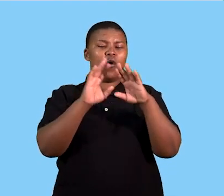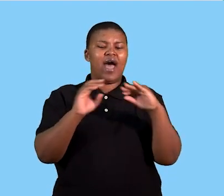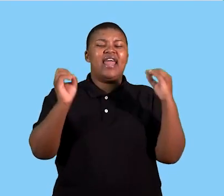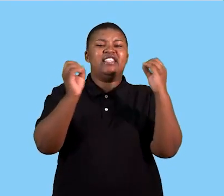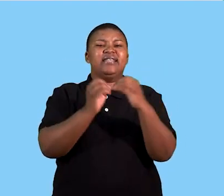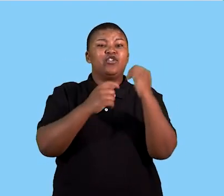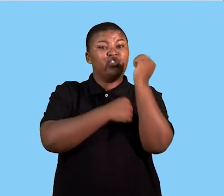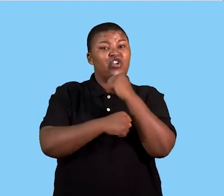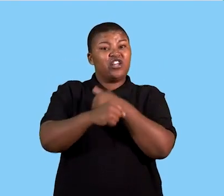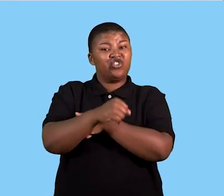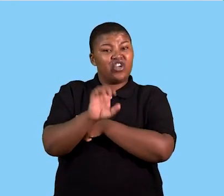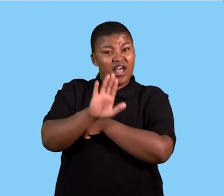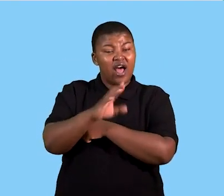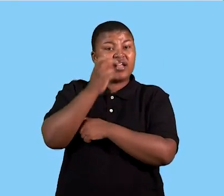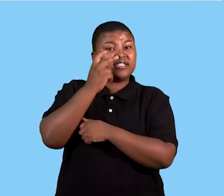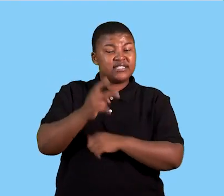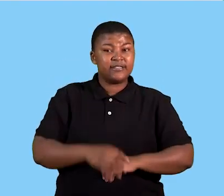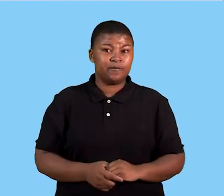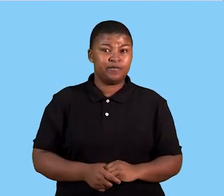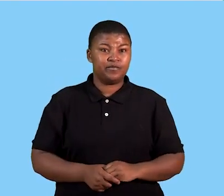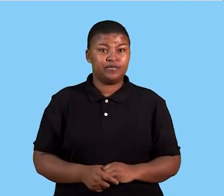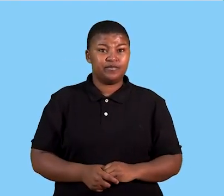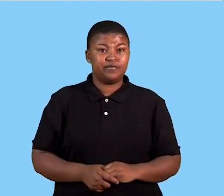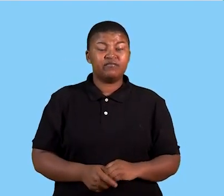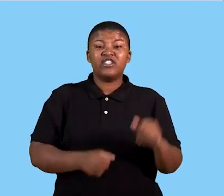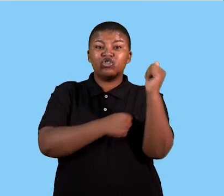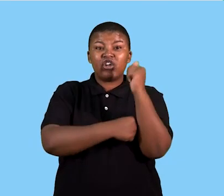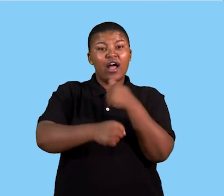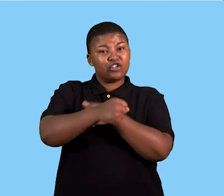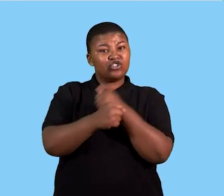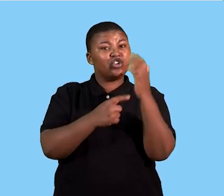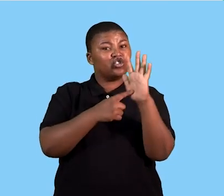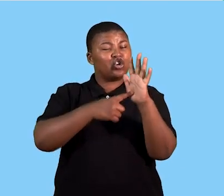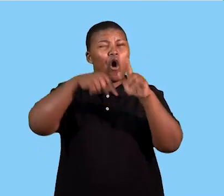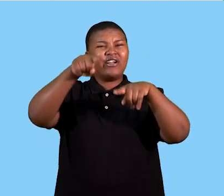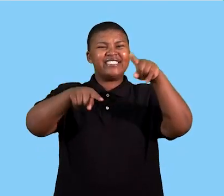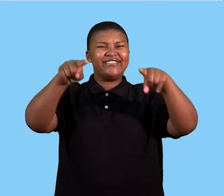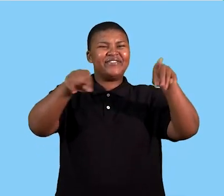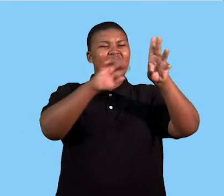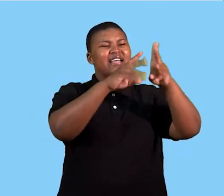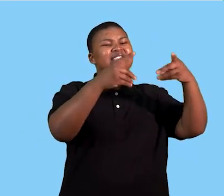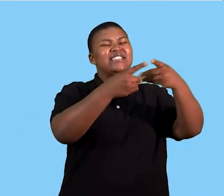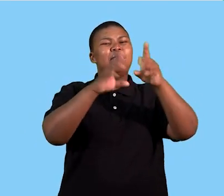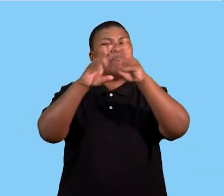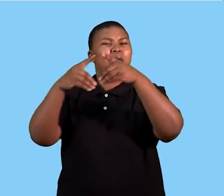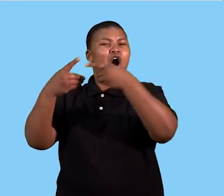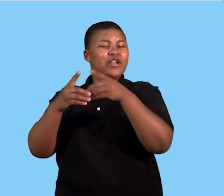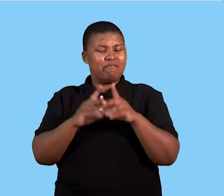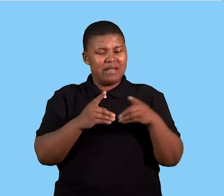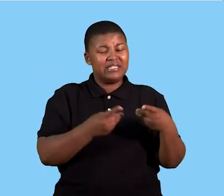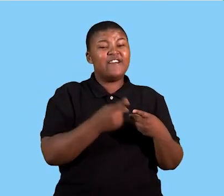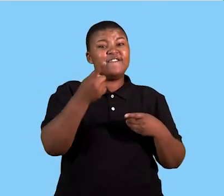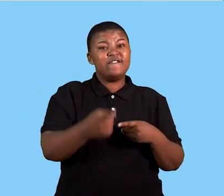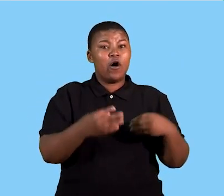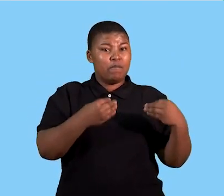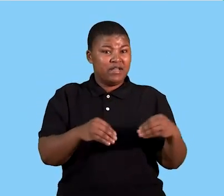of the organisational structure, we will see that the structure shows us the different departments of